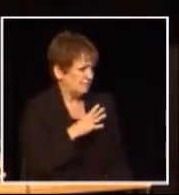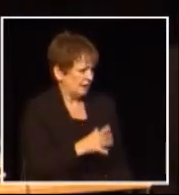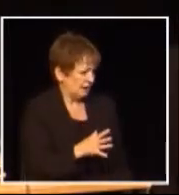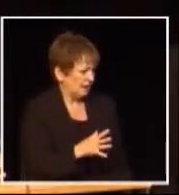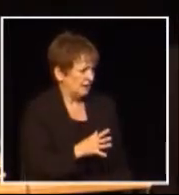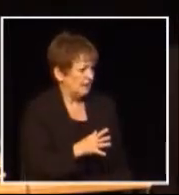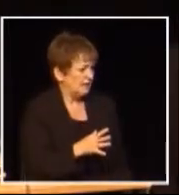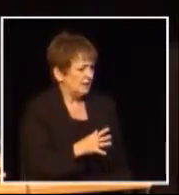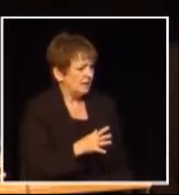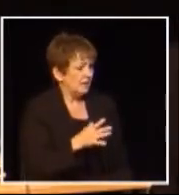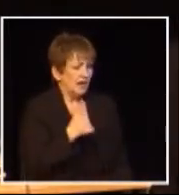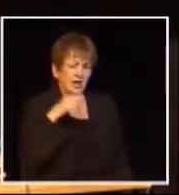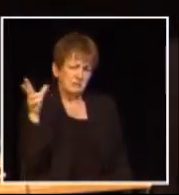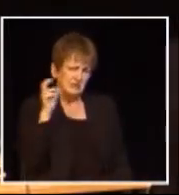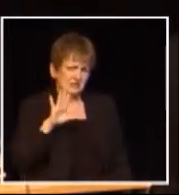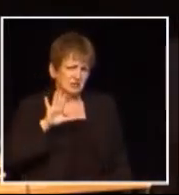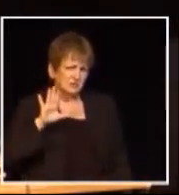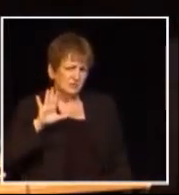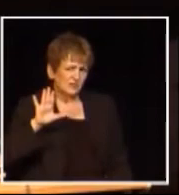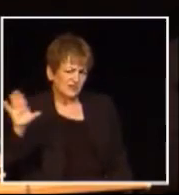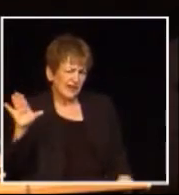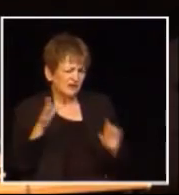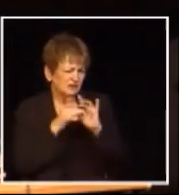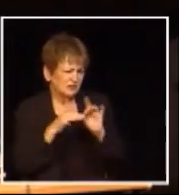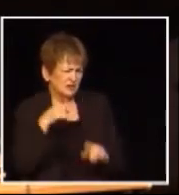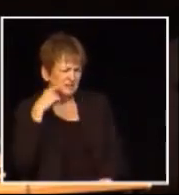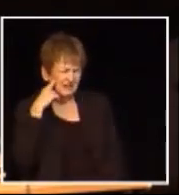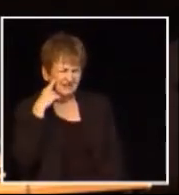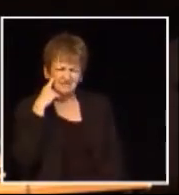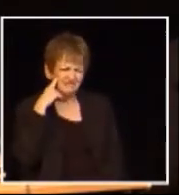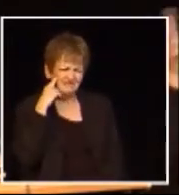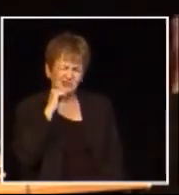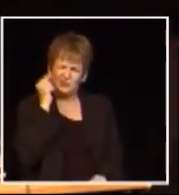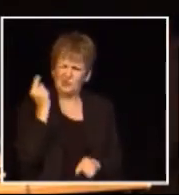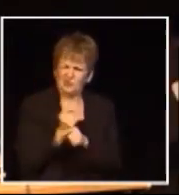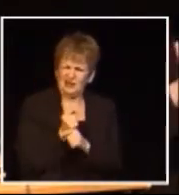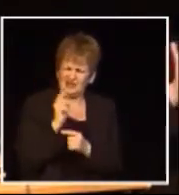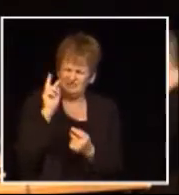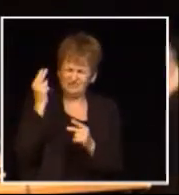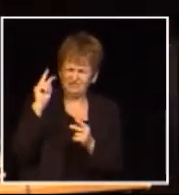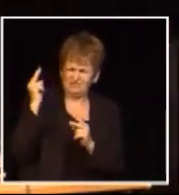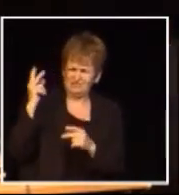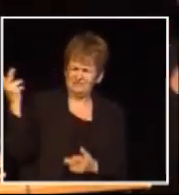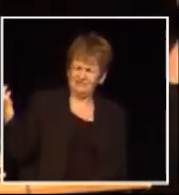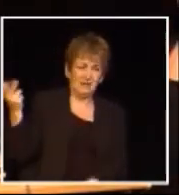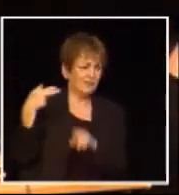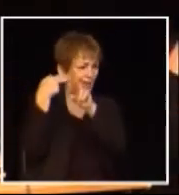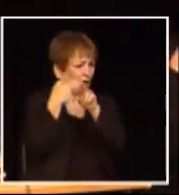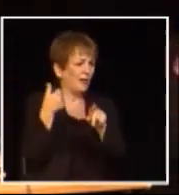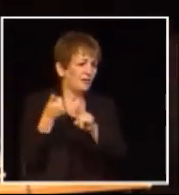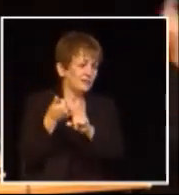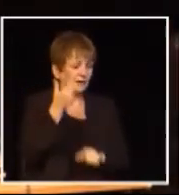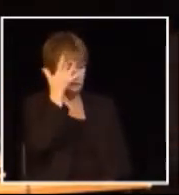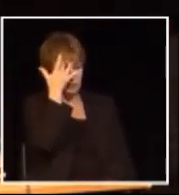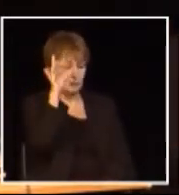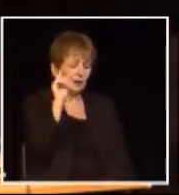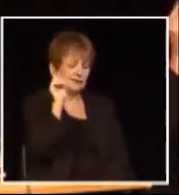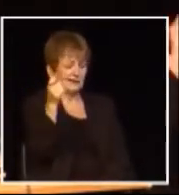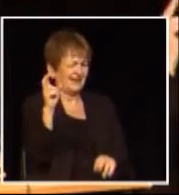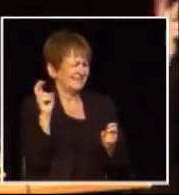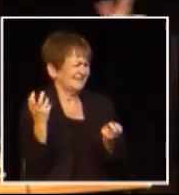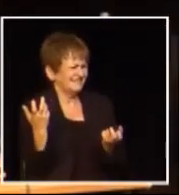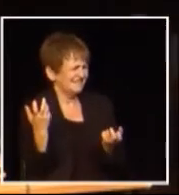check we encourage that I've never heard so much misinformation in my life has come out of the Smart Tax Alliance that's not very smart